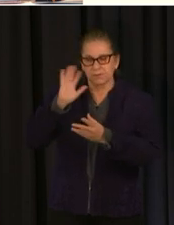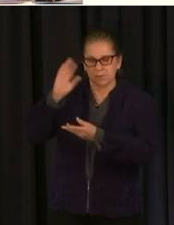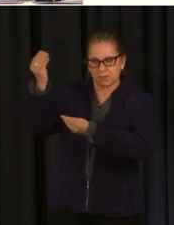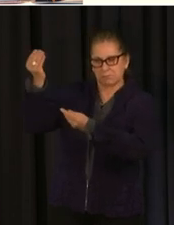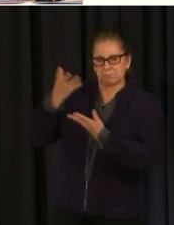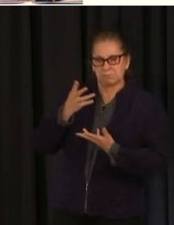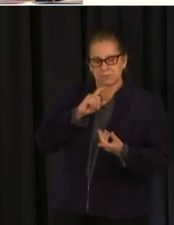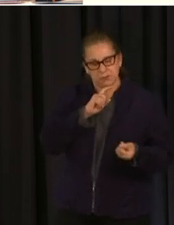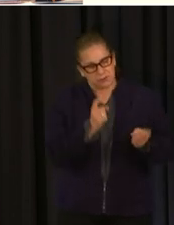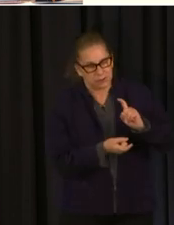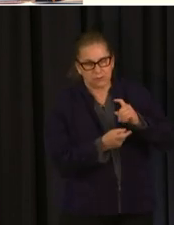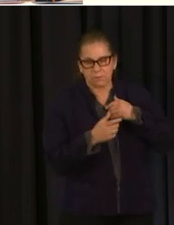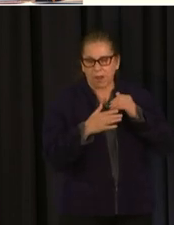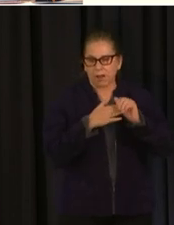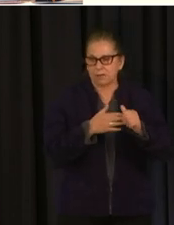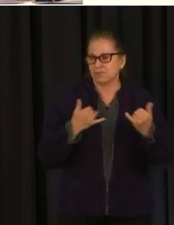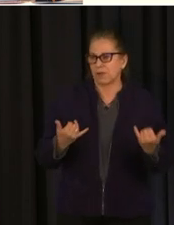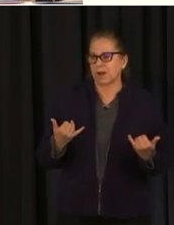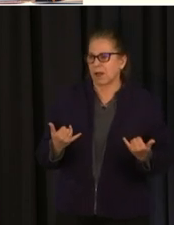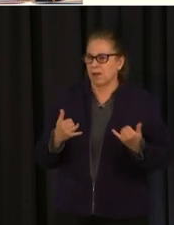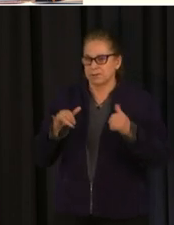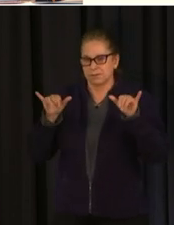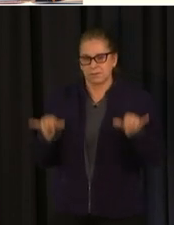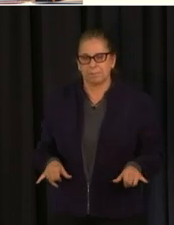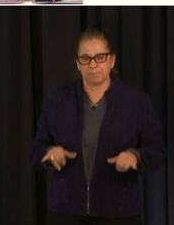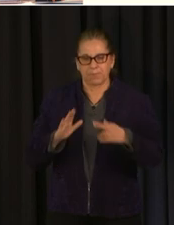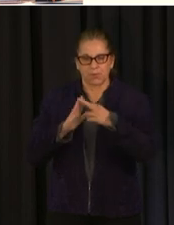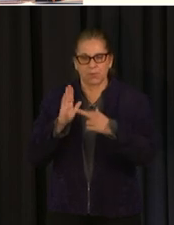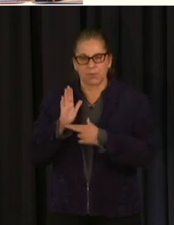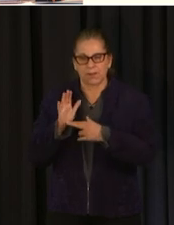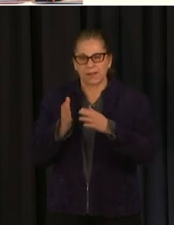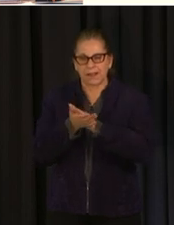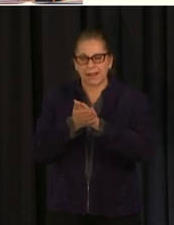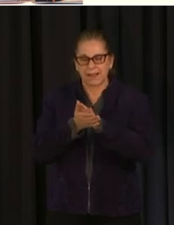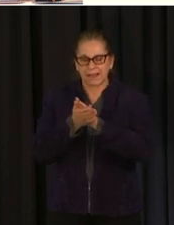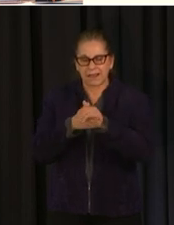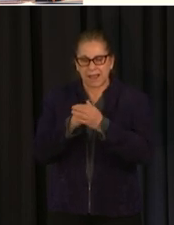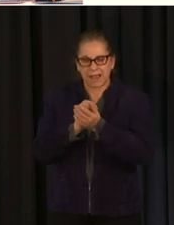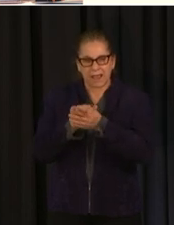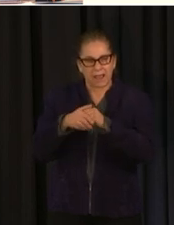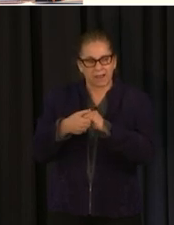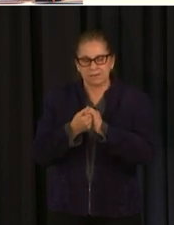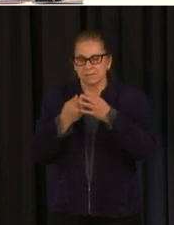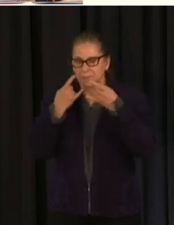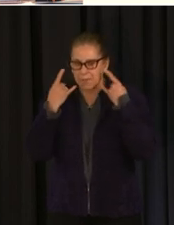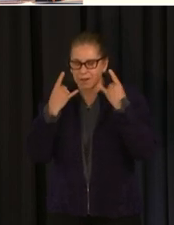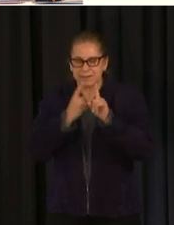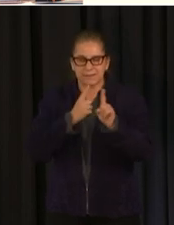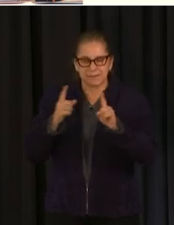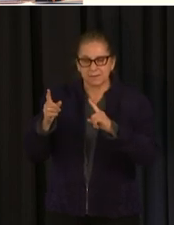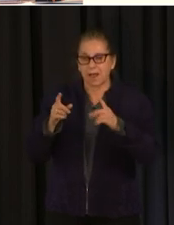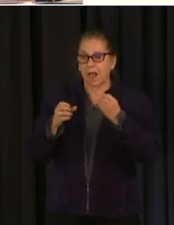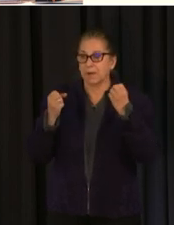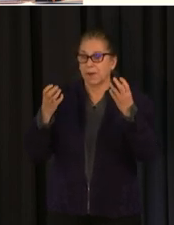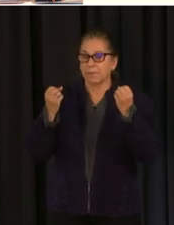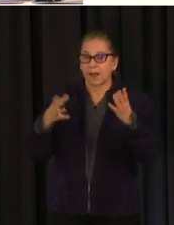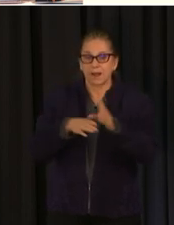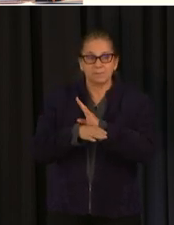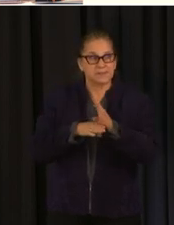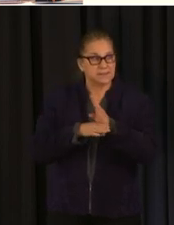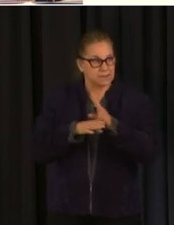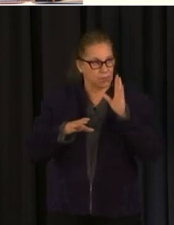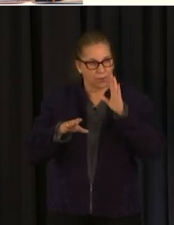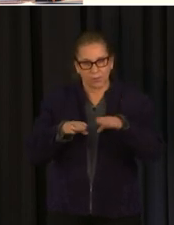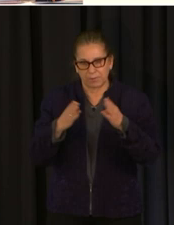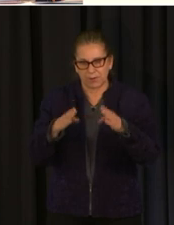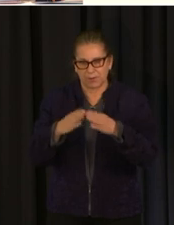guidelines cleaning and disinfecting recommendations because we know so many businesses that are opening uh will want to hear from us how do they keep their their